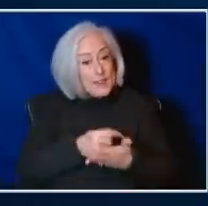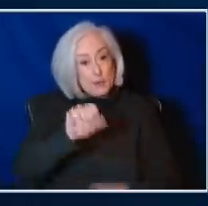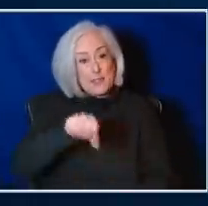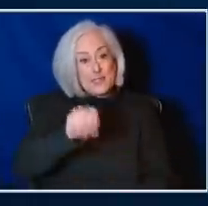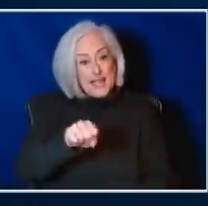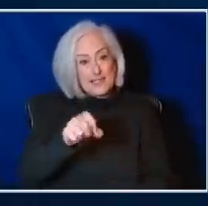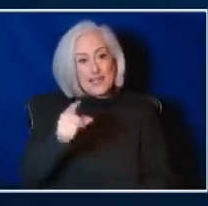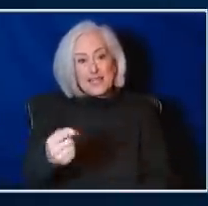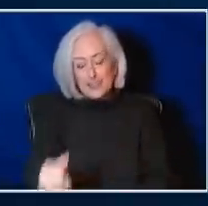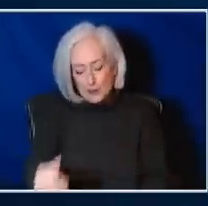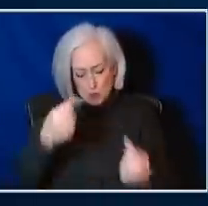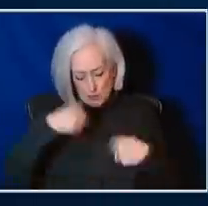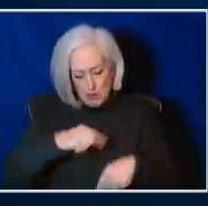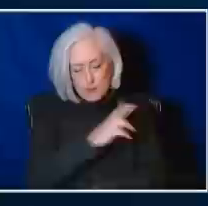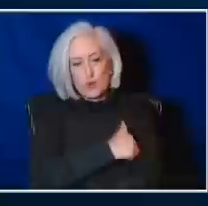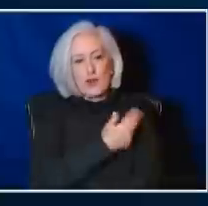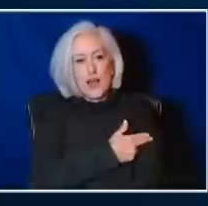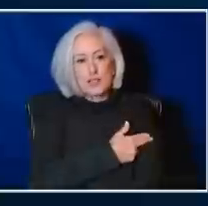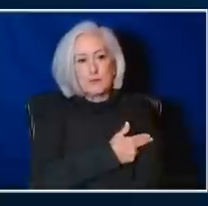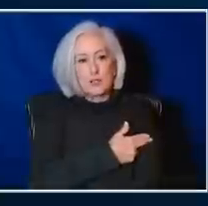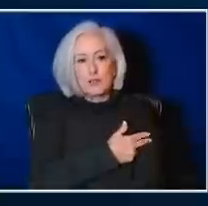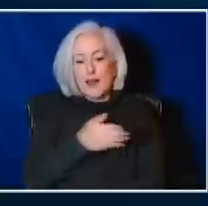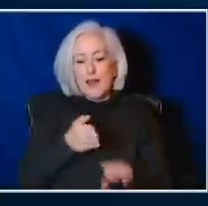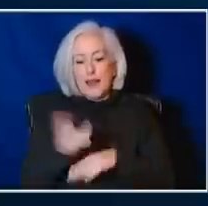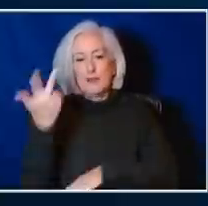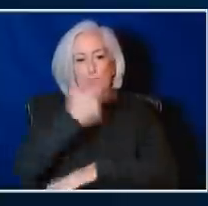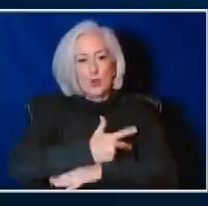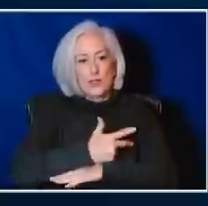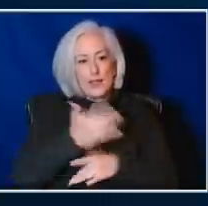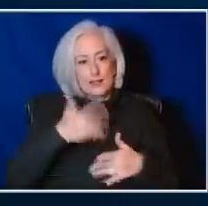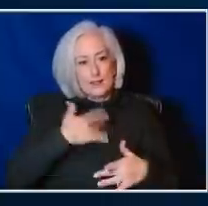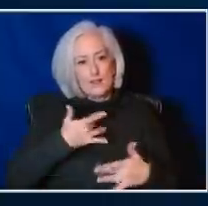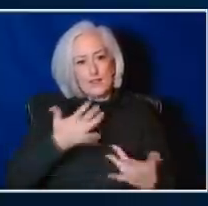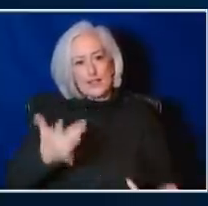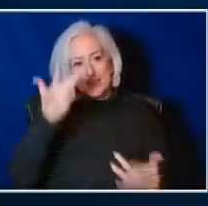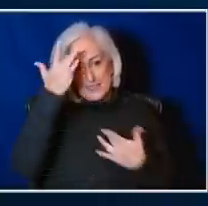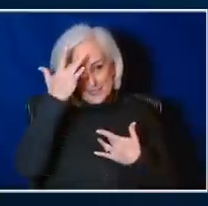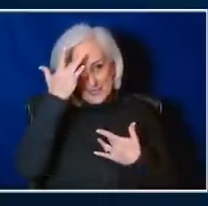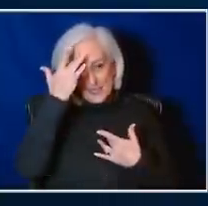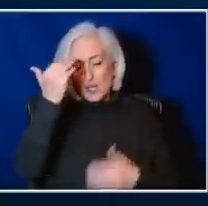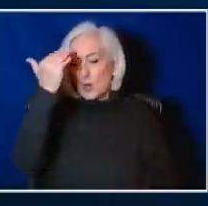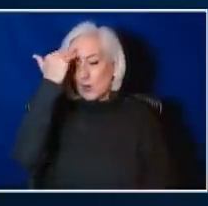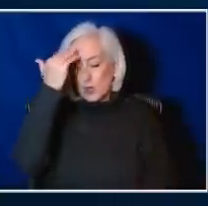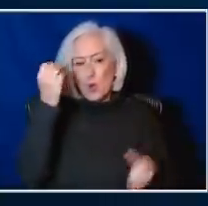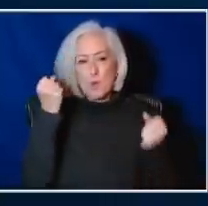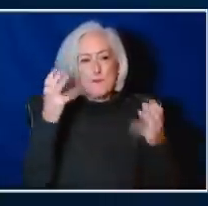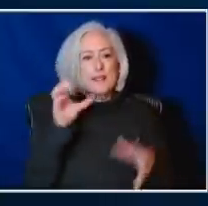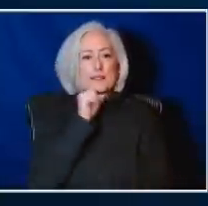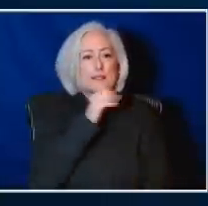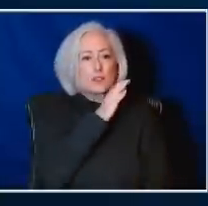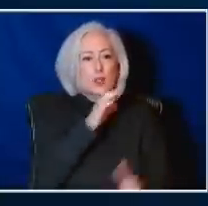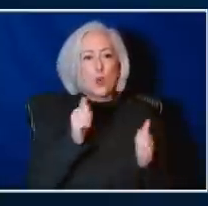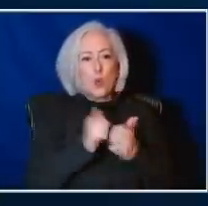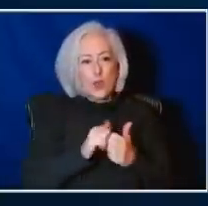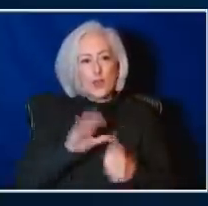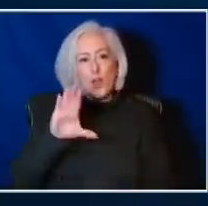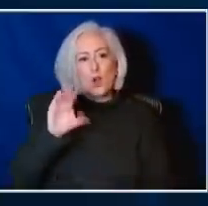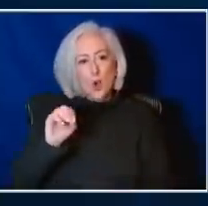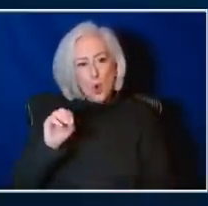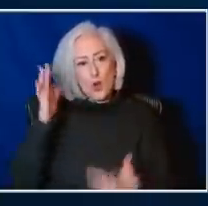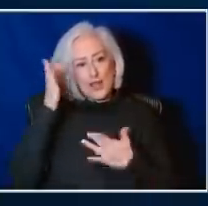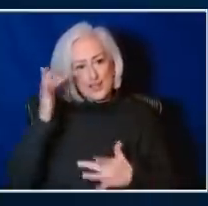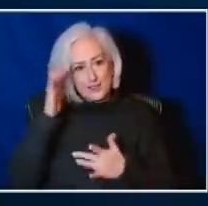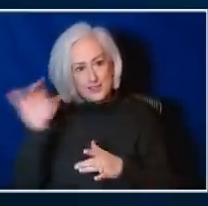you're three days in, because we know, especially a lot of the elderly patients with those comorbidities can be pushed over the edge,